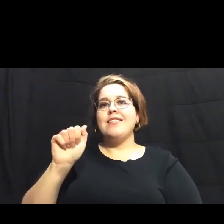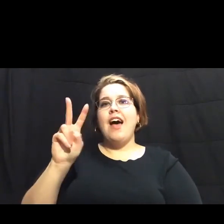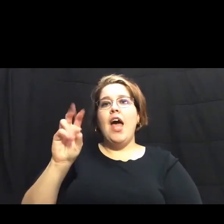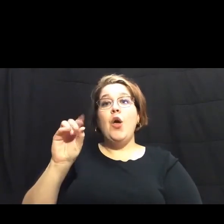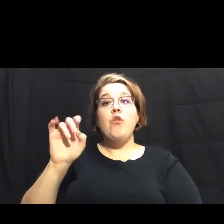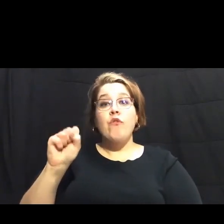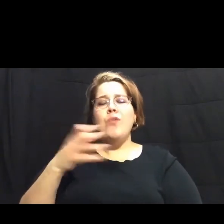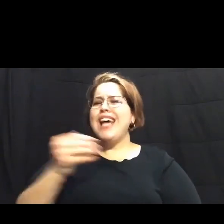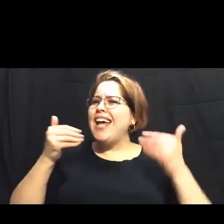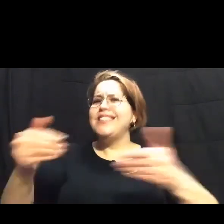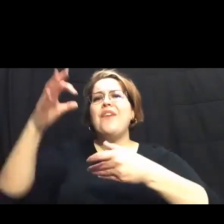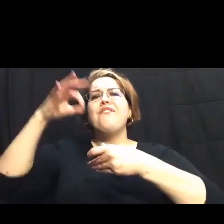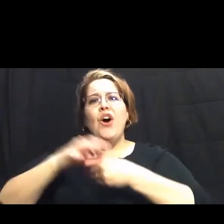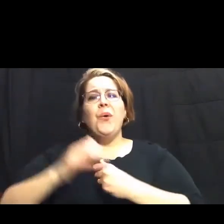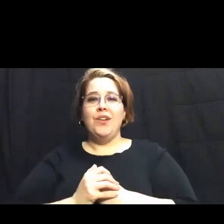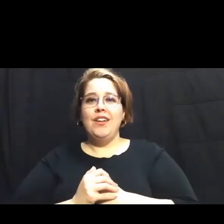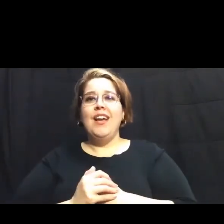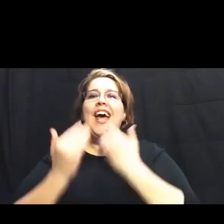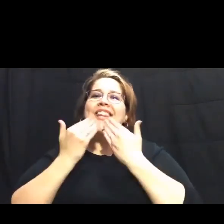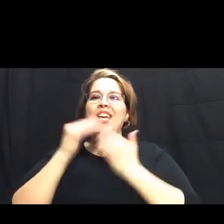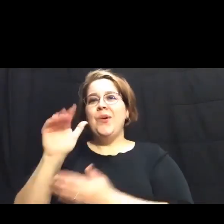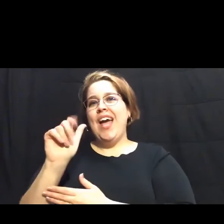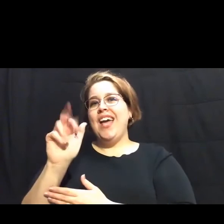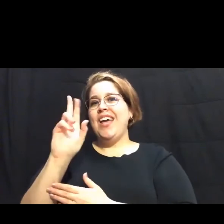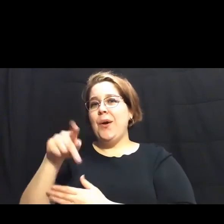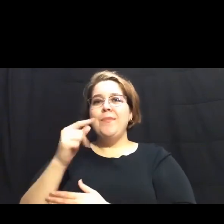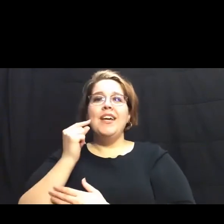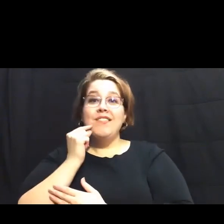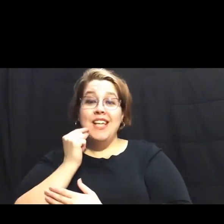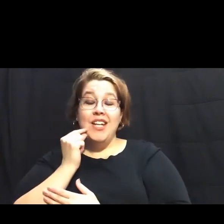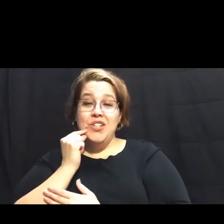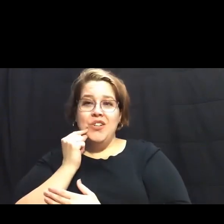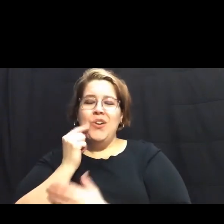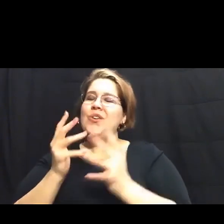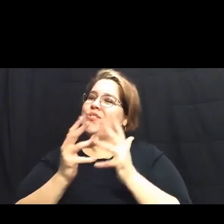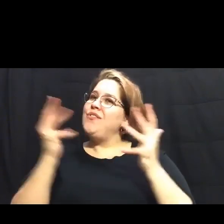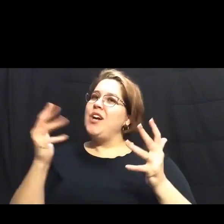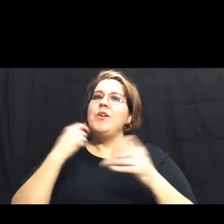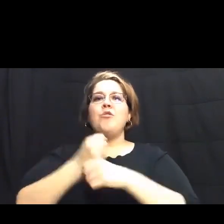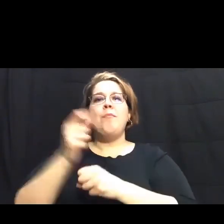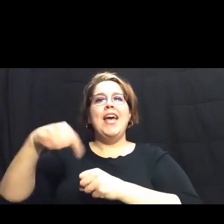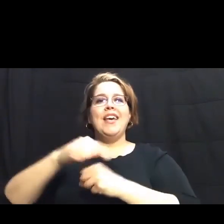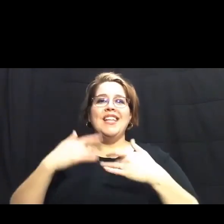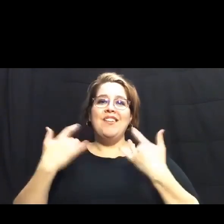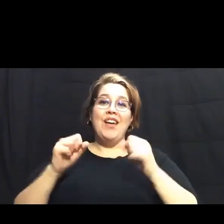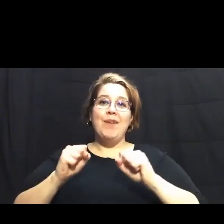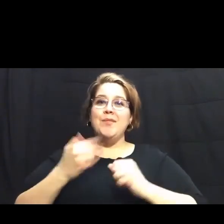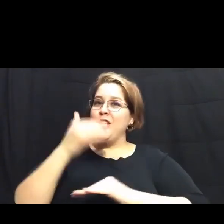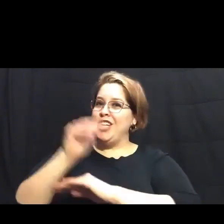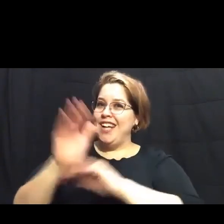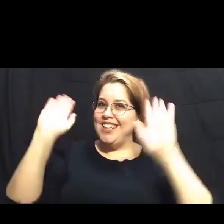vote and thank you aarp of san san antonio so very much for making this possible good night